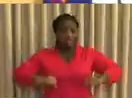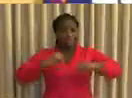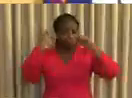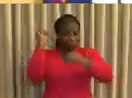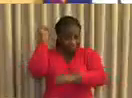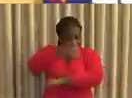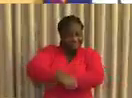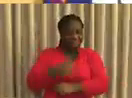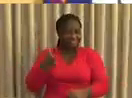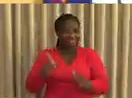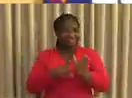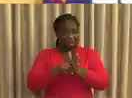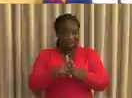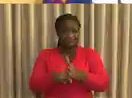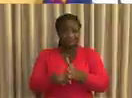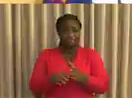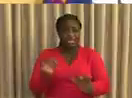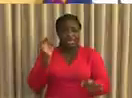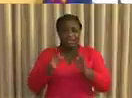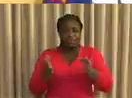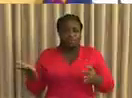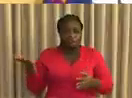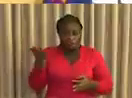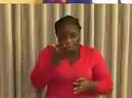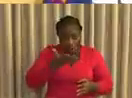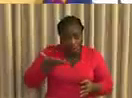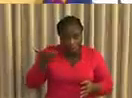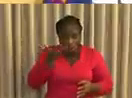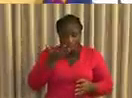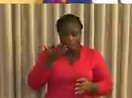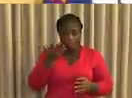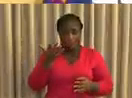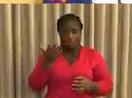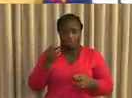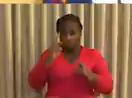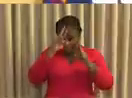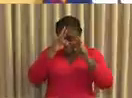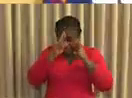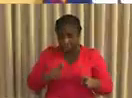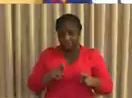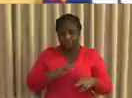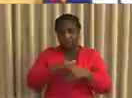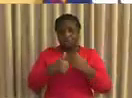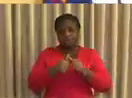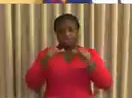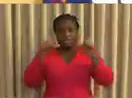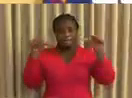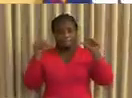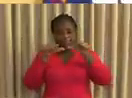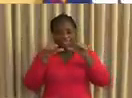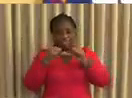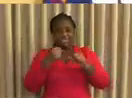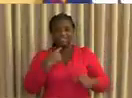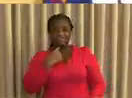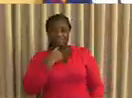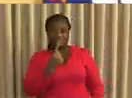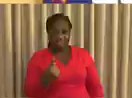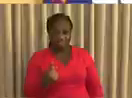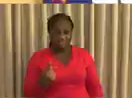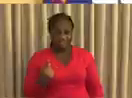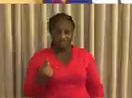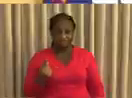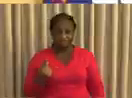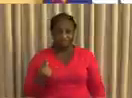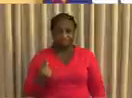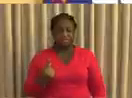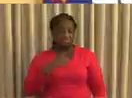commit ourselves to respecting all the measures that have been outlined. I am confident that